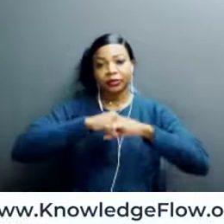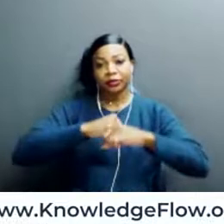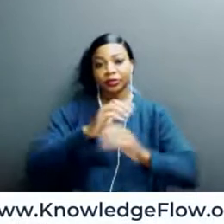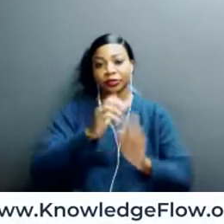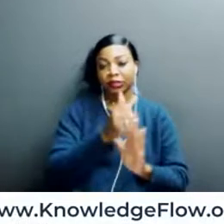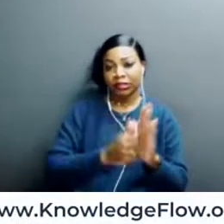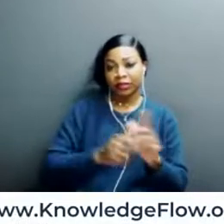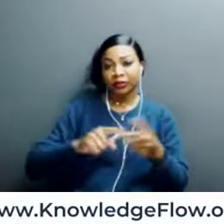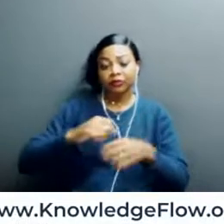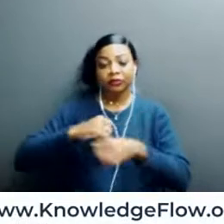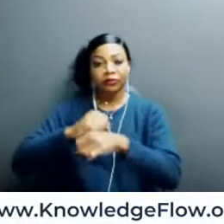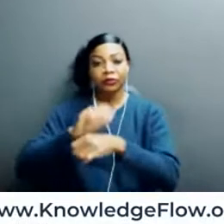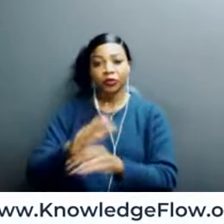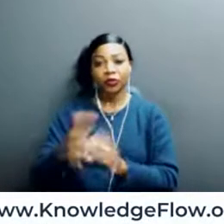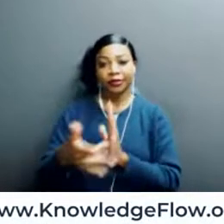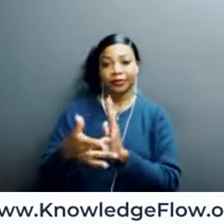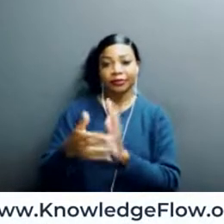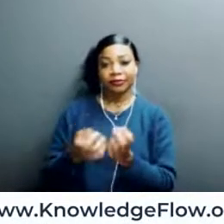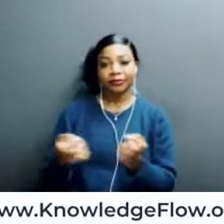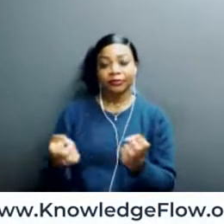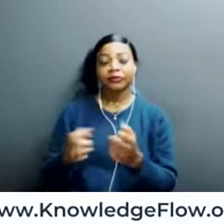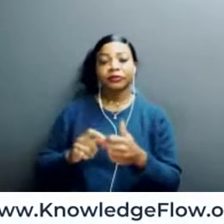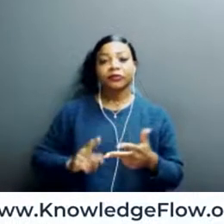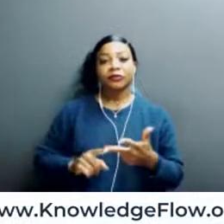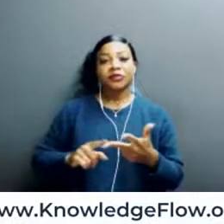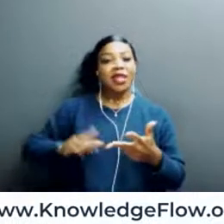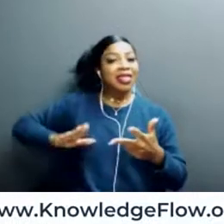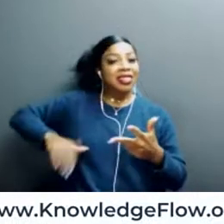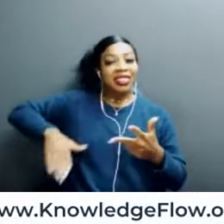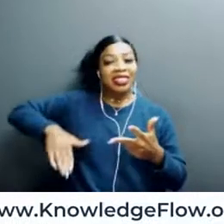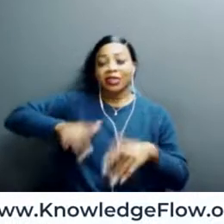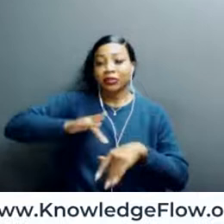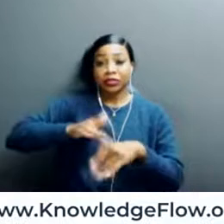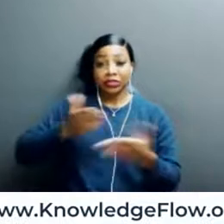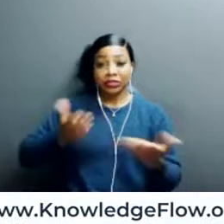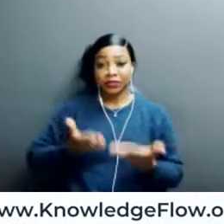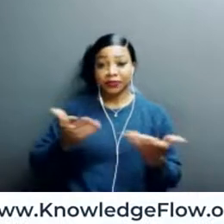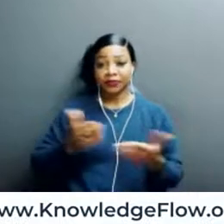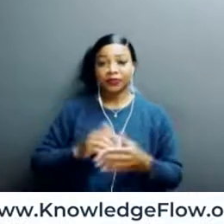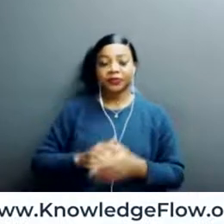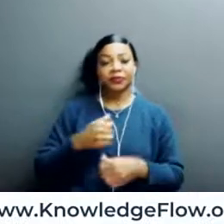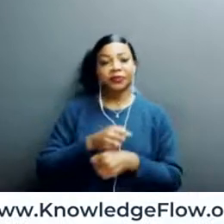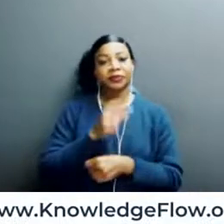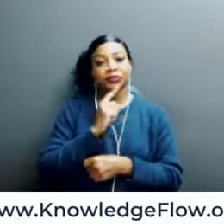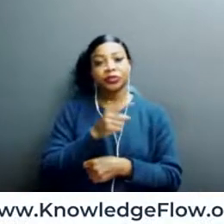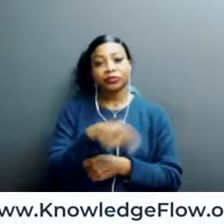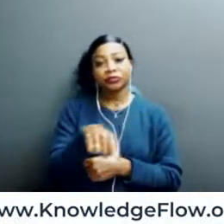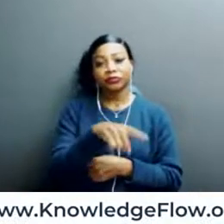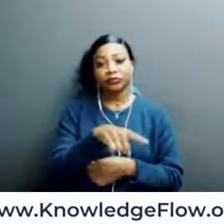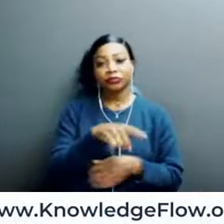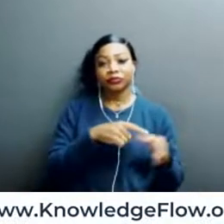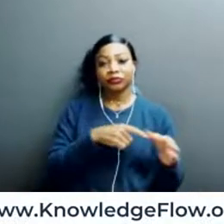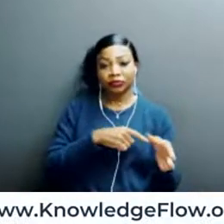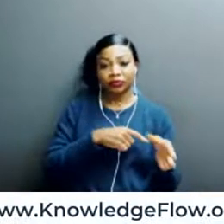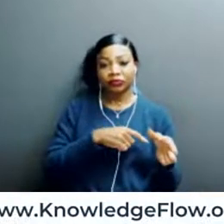devices. One other thing that wasn't really touched on here was making sure that you patch all of your